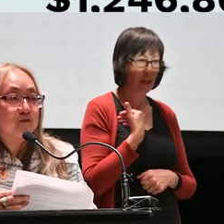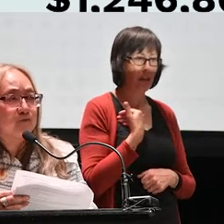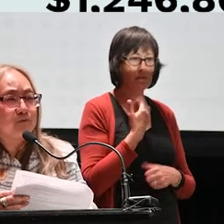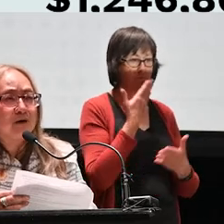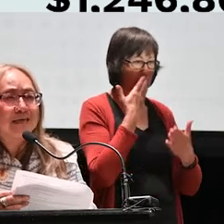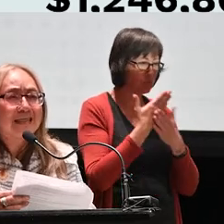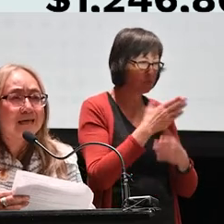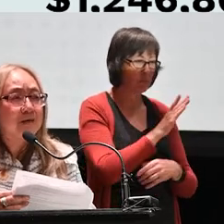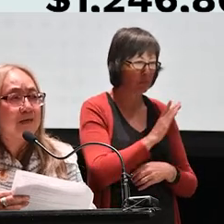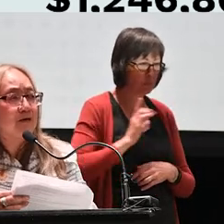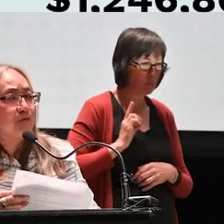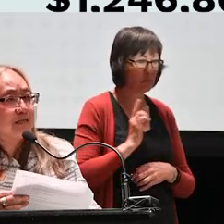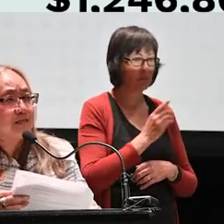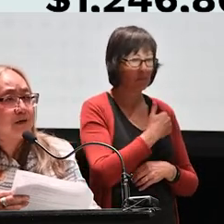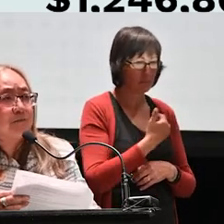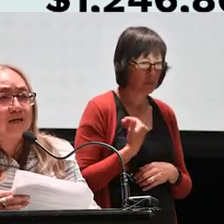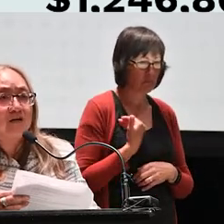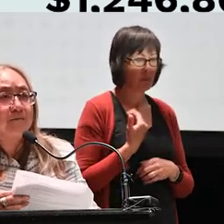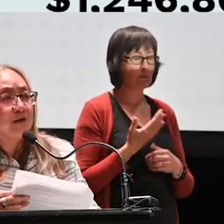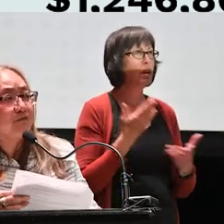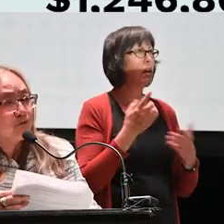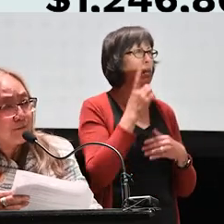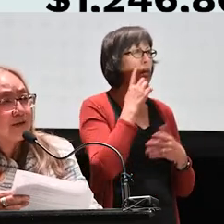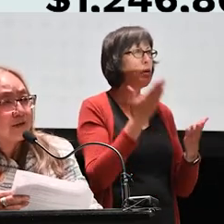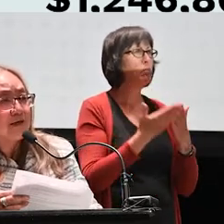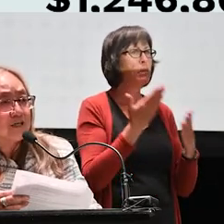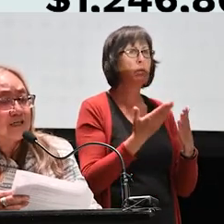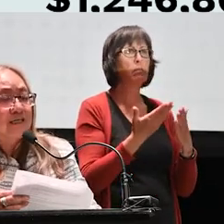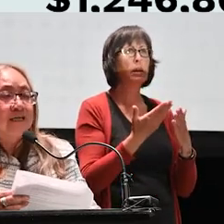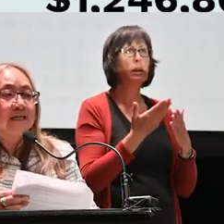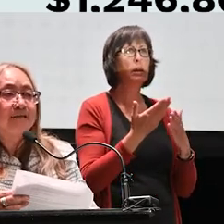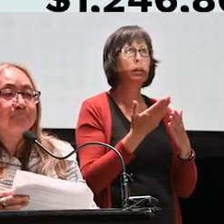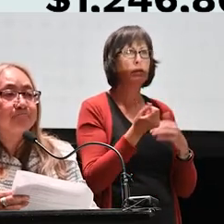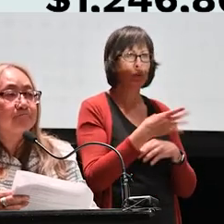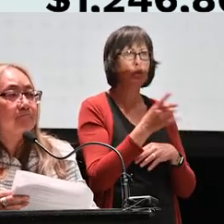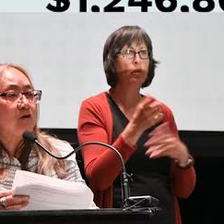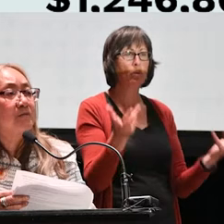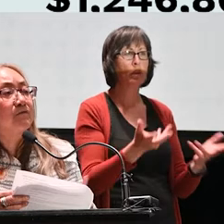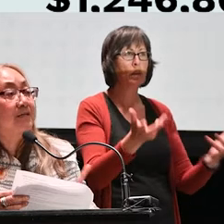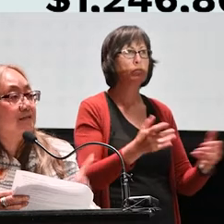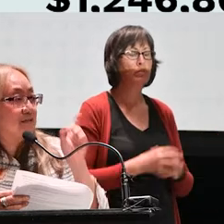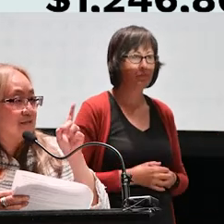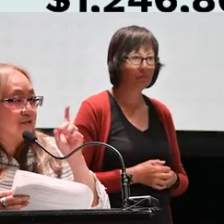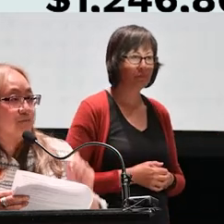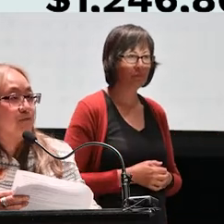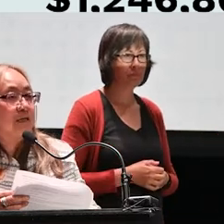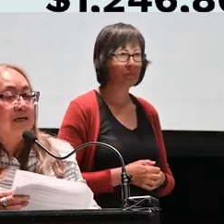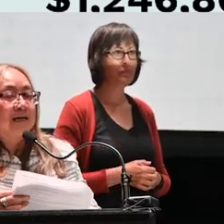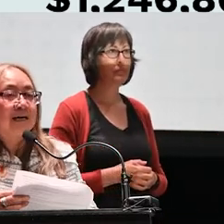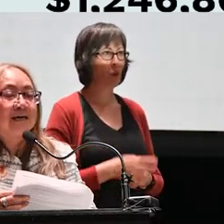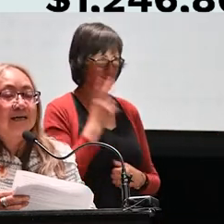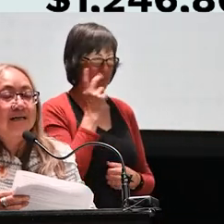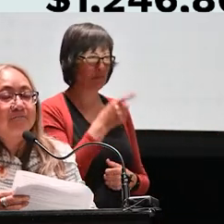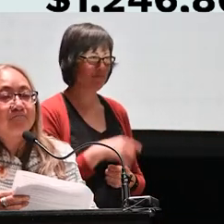member Teresa Wupaw and I think maybe Karen Prentice might be here and Bev Foy might be here. Bev Foy is here because I saw her before.